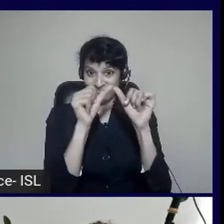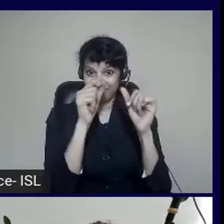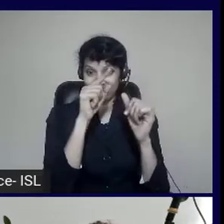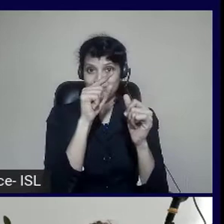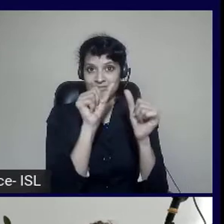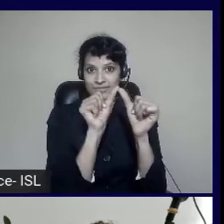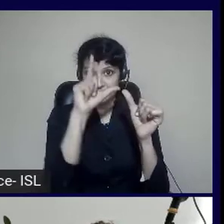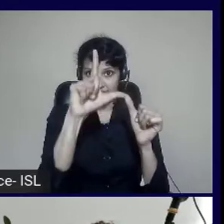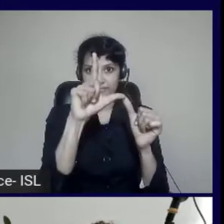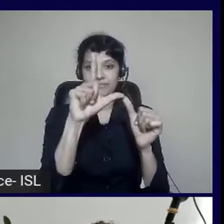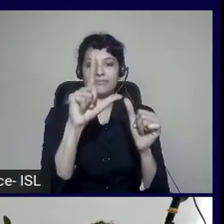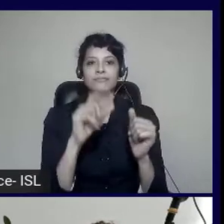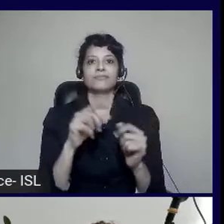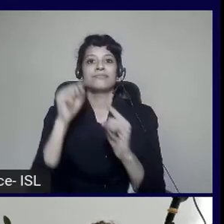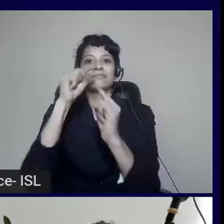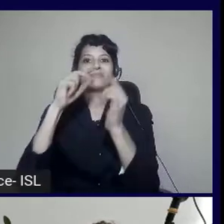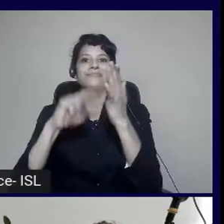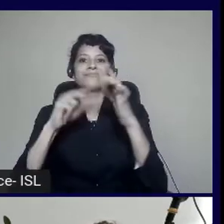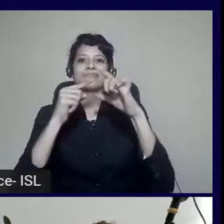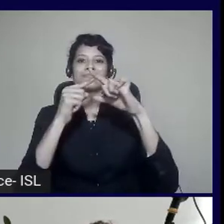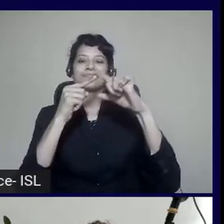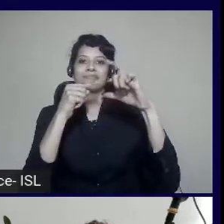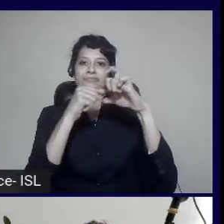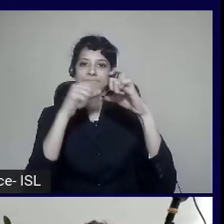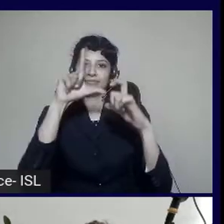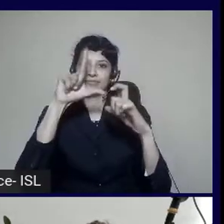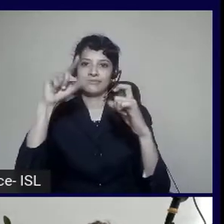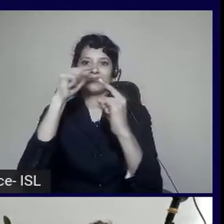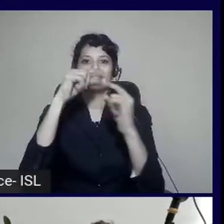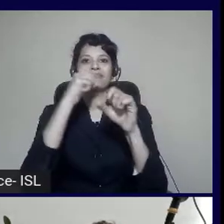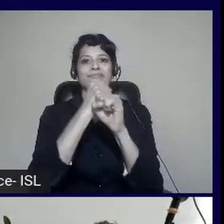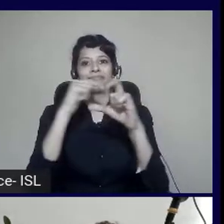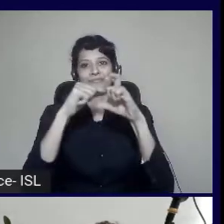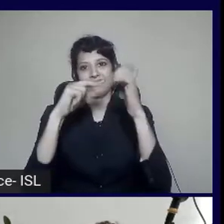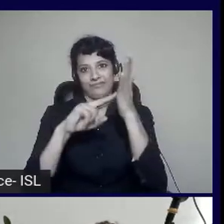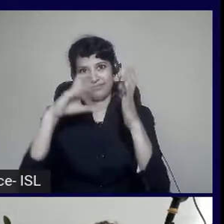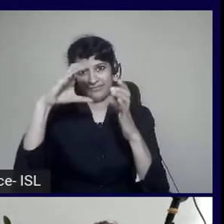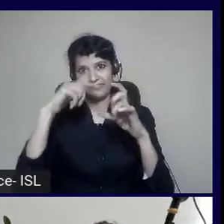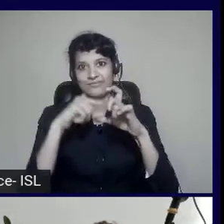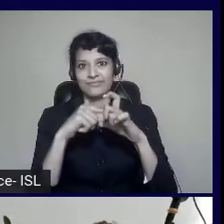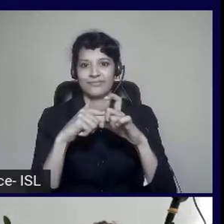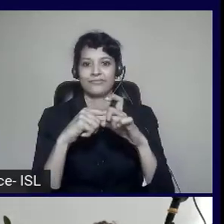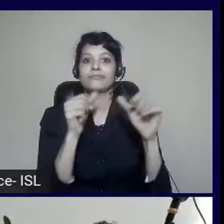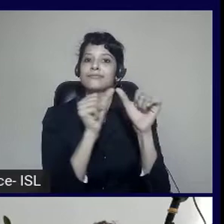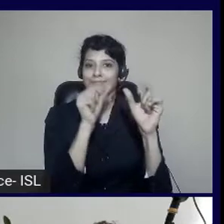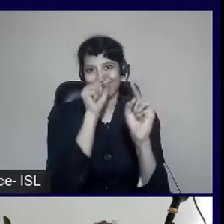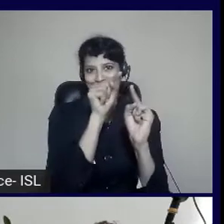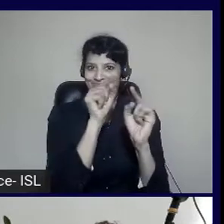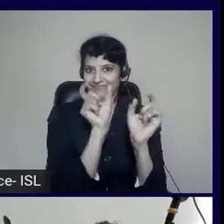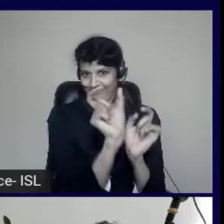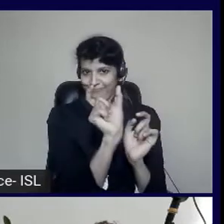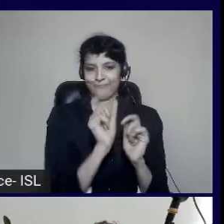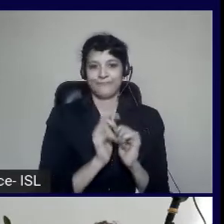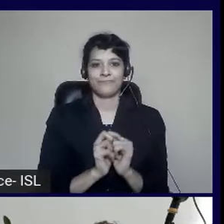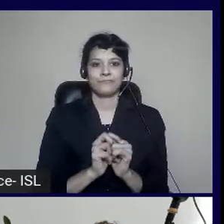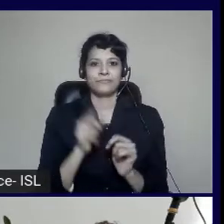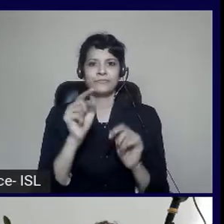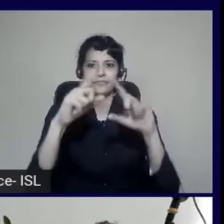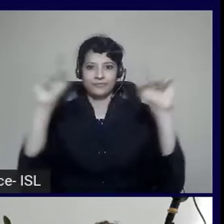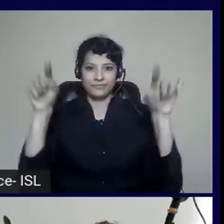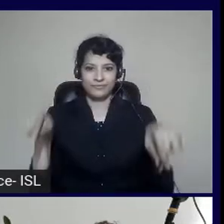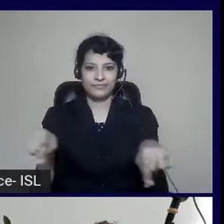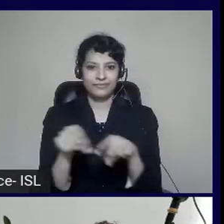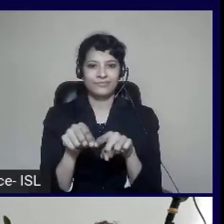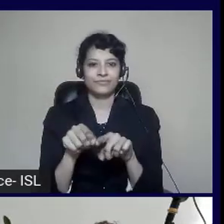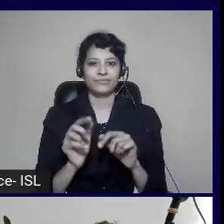Let's look at milestones now. So this is a typical system delivery lifecycle. And in this lifecycle here,